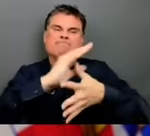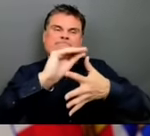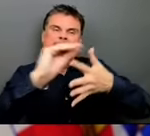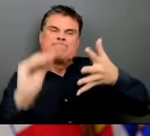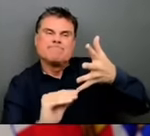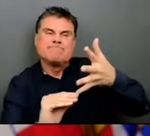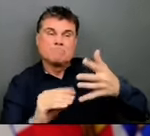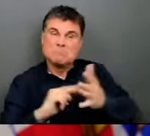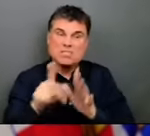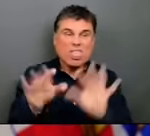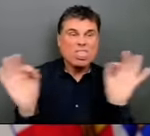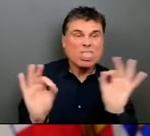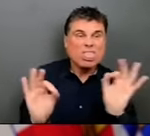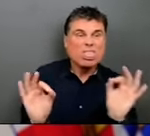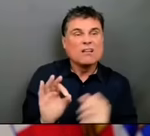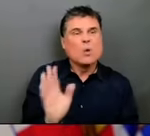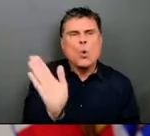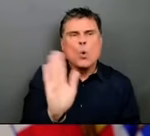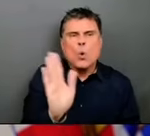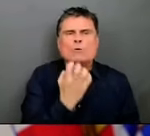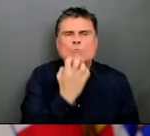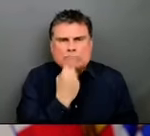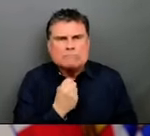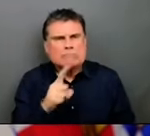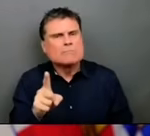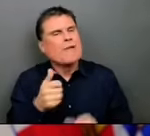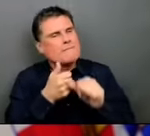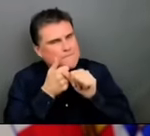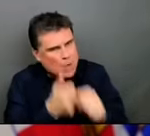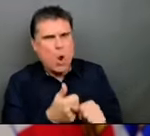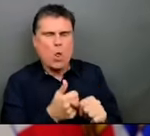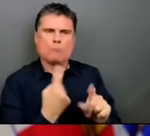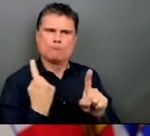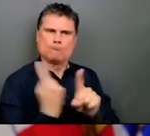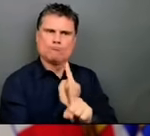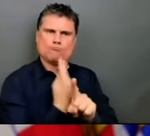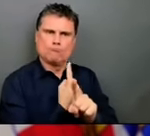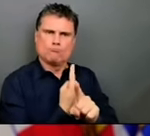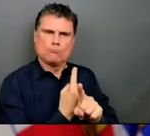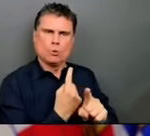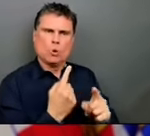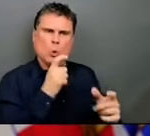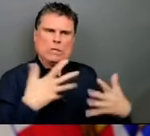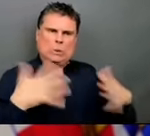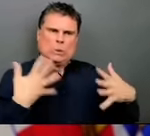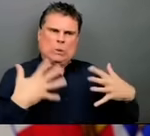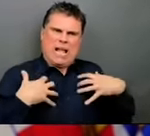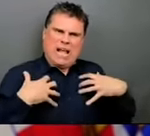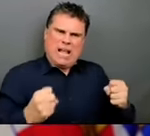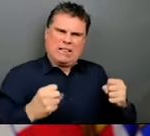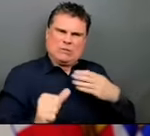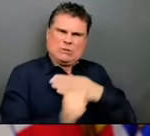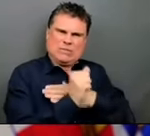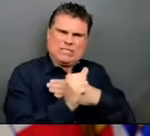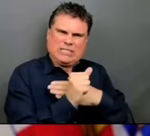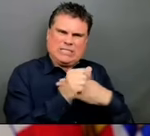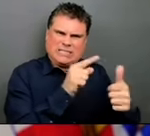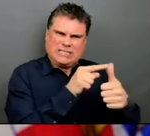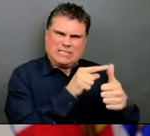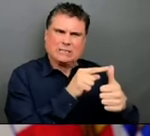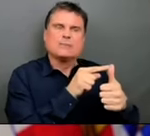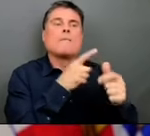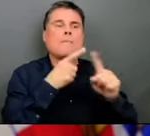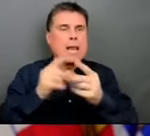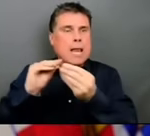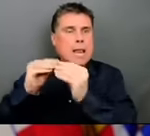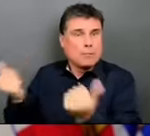this pandemic started. It reflects merely the amount of vaccine that we have and where we can best target